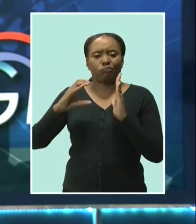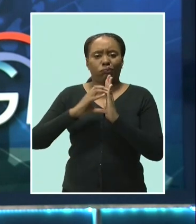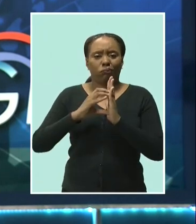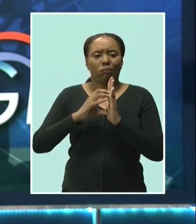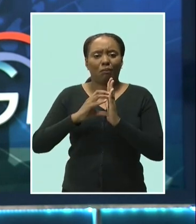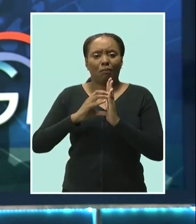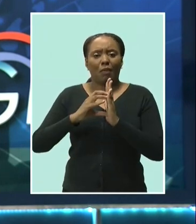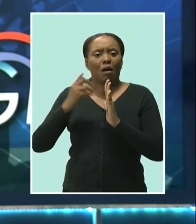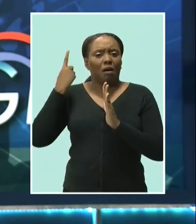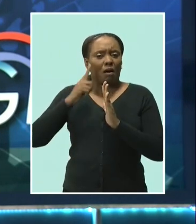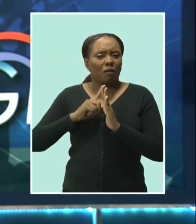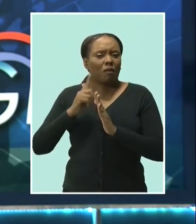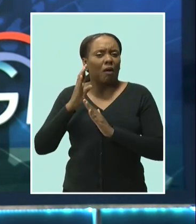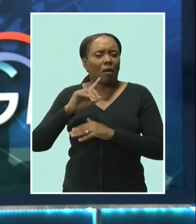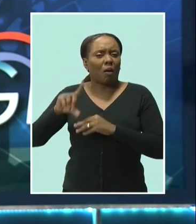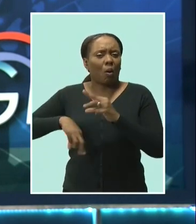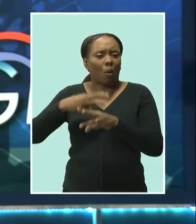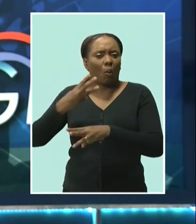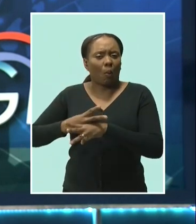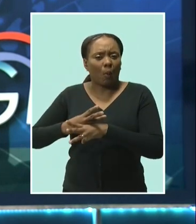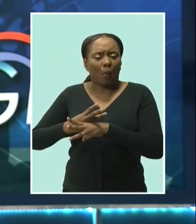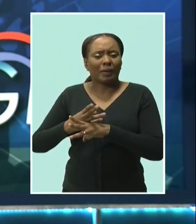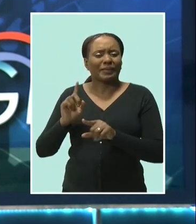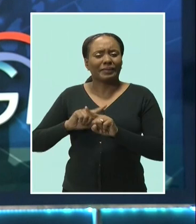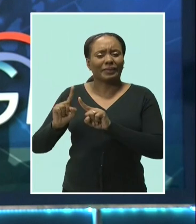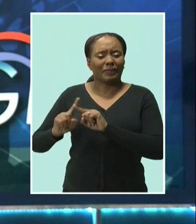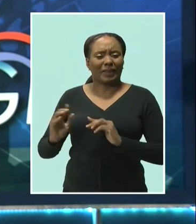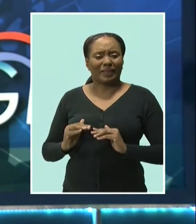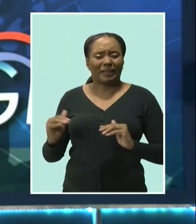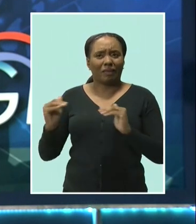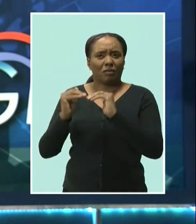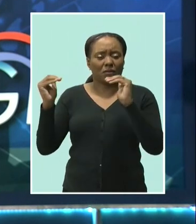at the sovereign, global and multilateral levels.